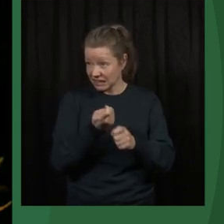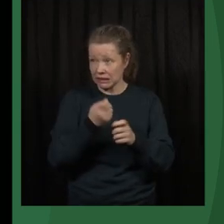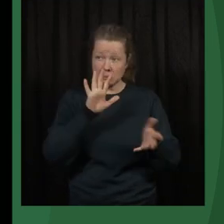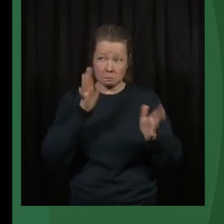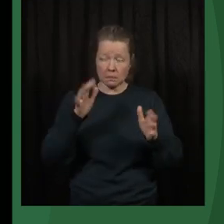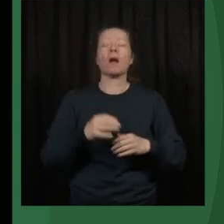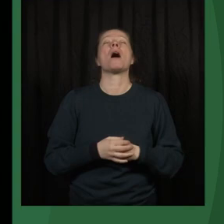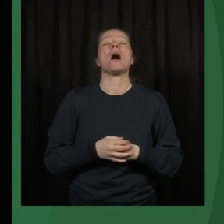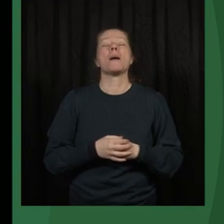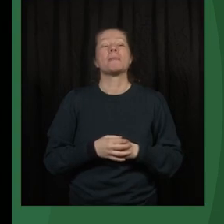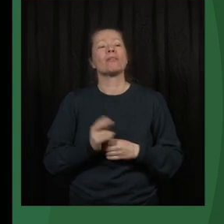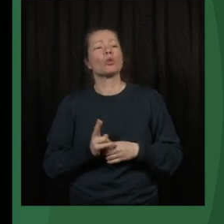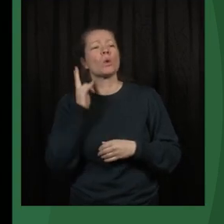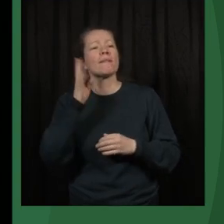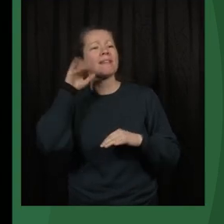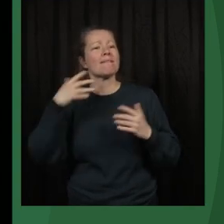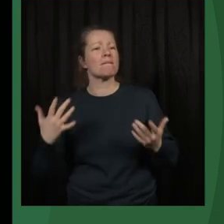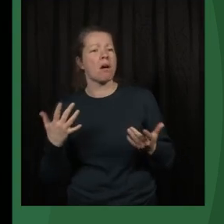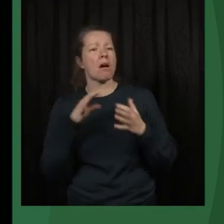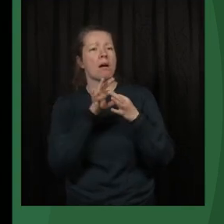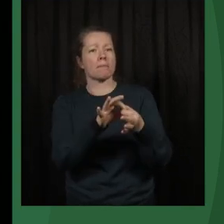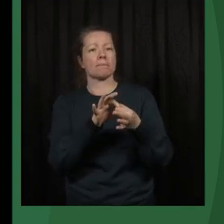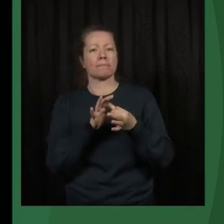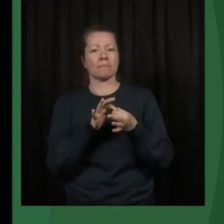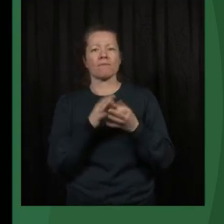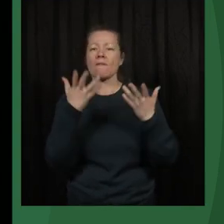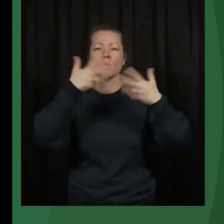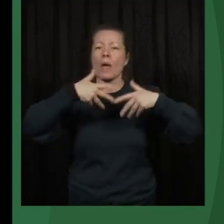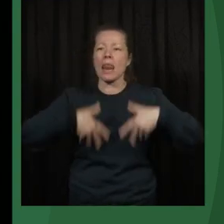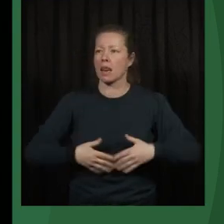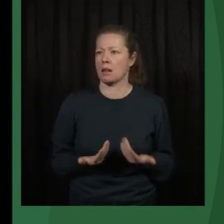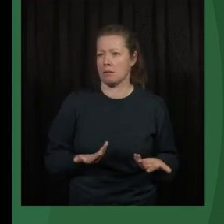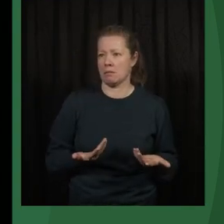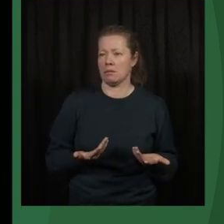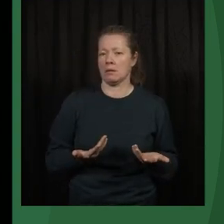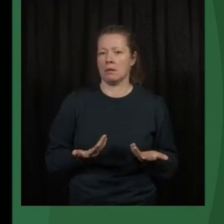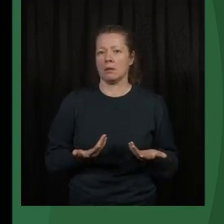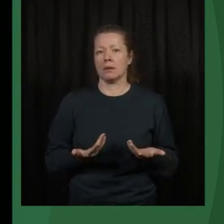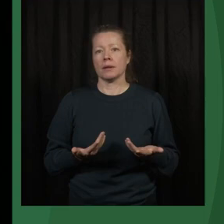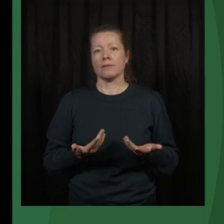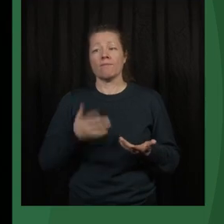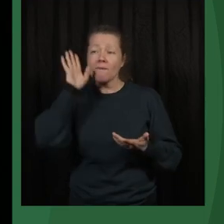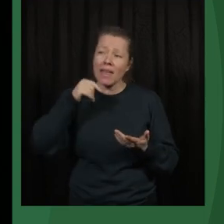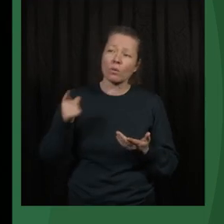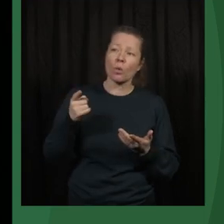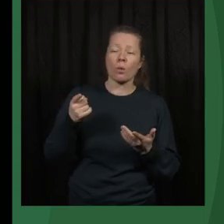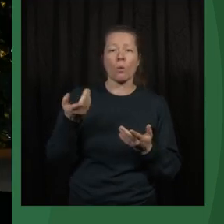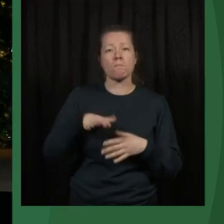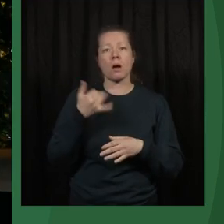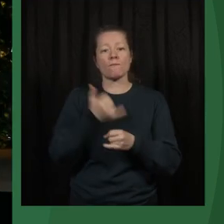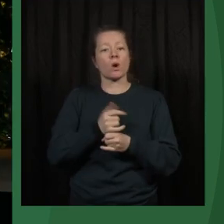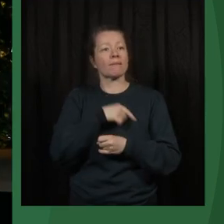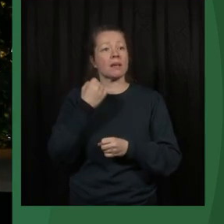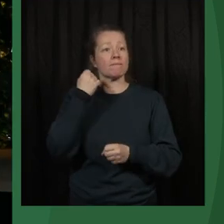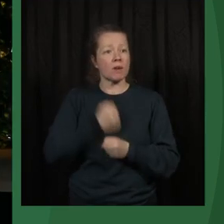But what does Norad know about what works? What do you know about how we can